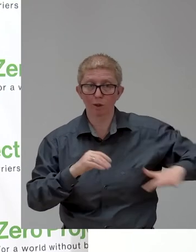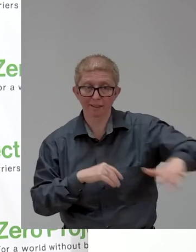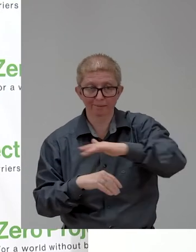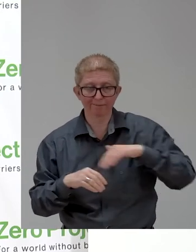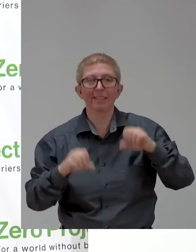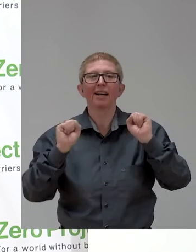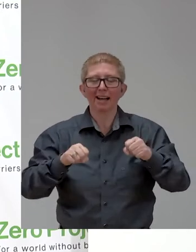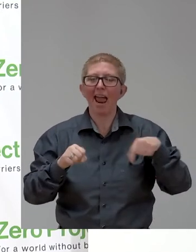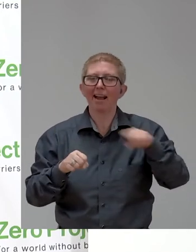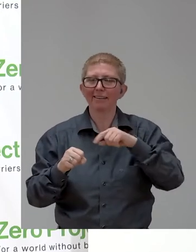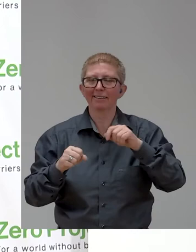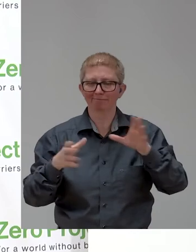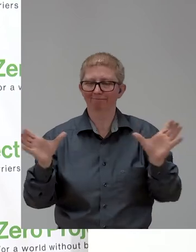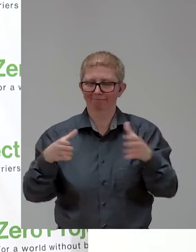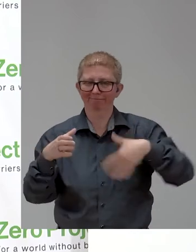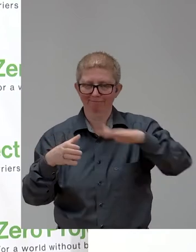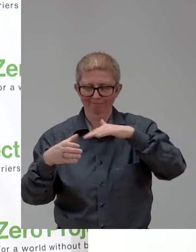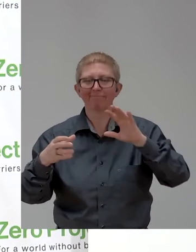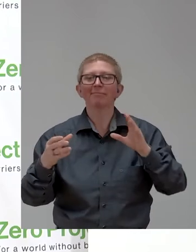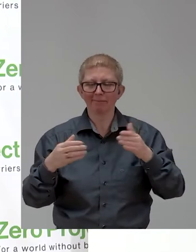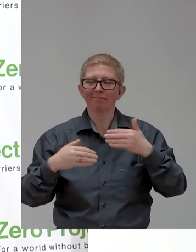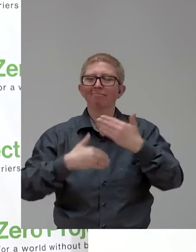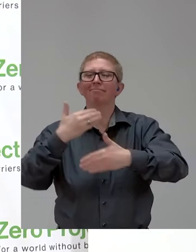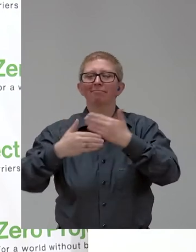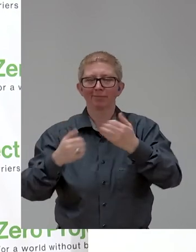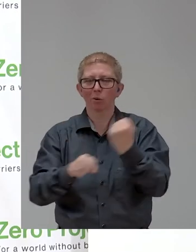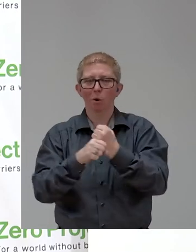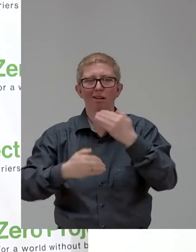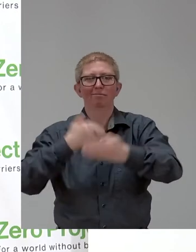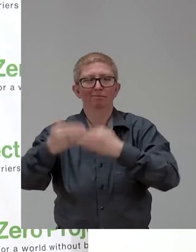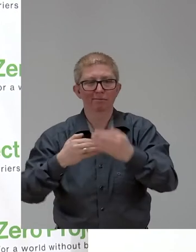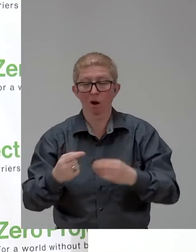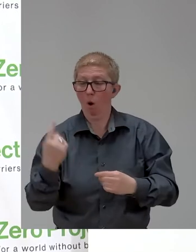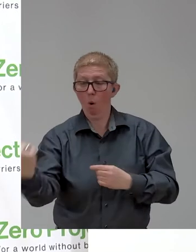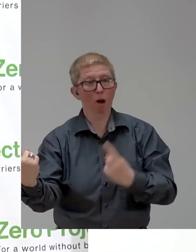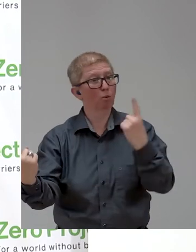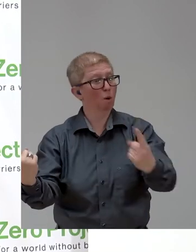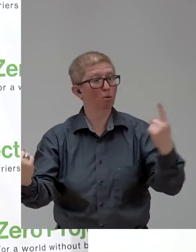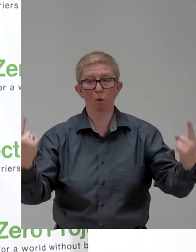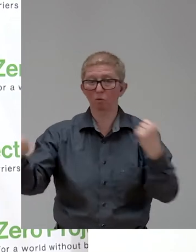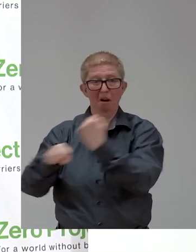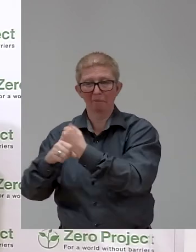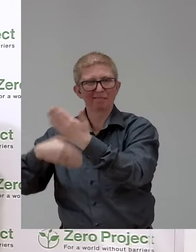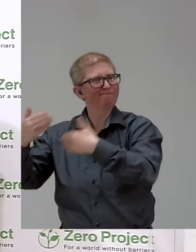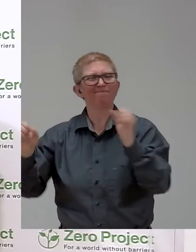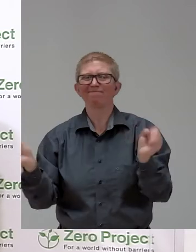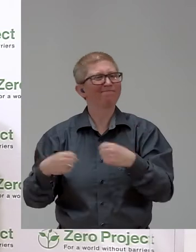not to change society before, it means do it. And that we can see here. You have been definitely a